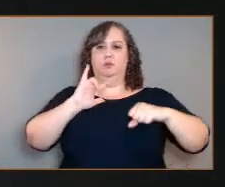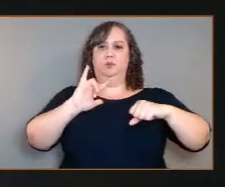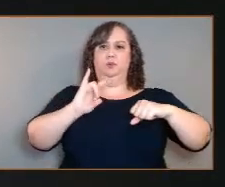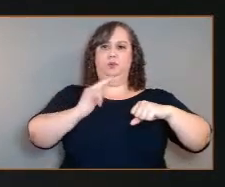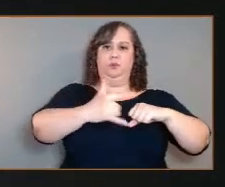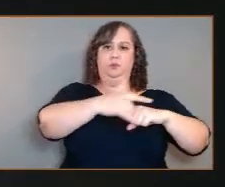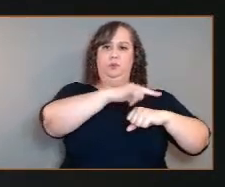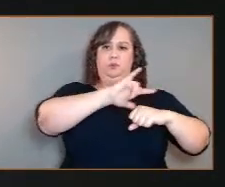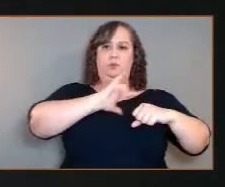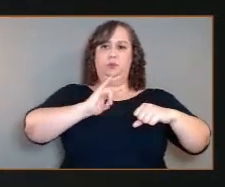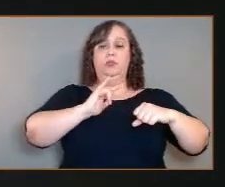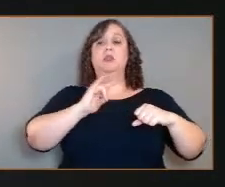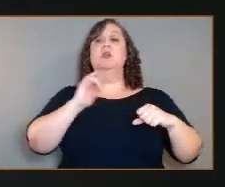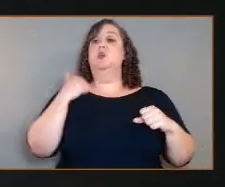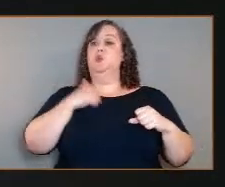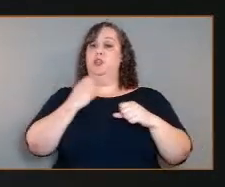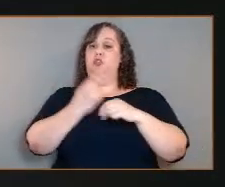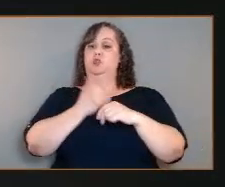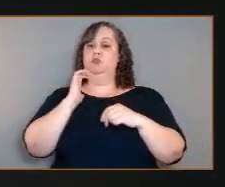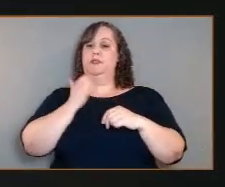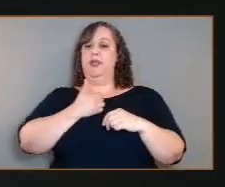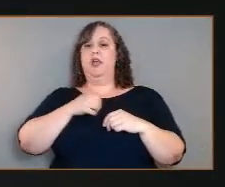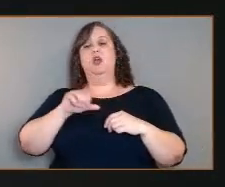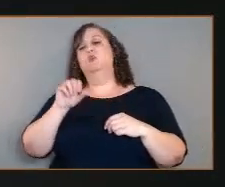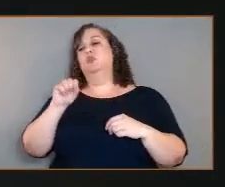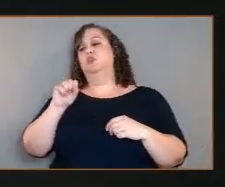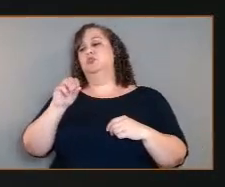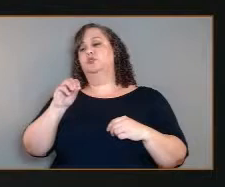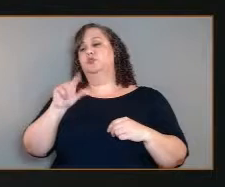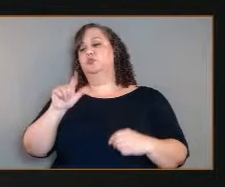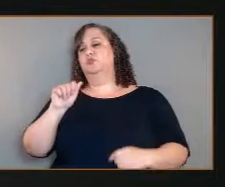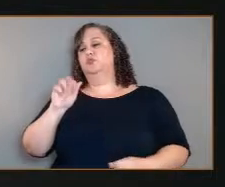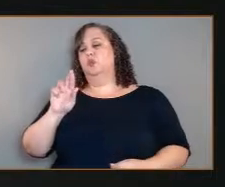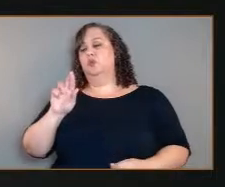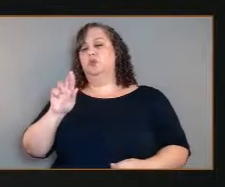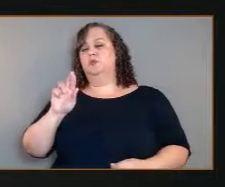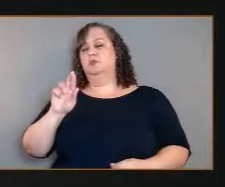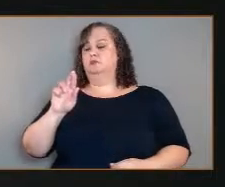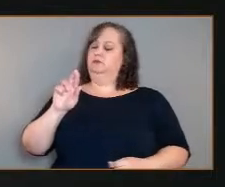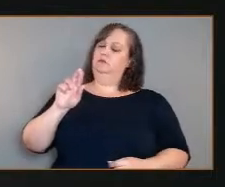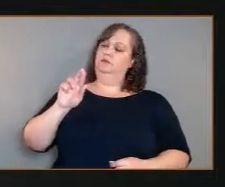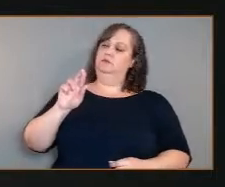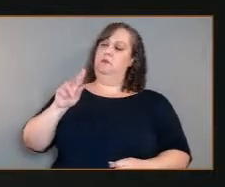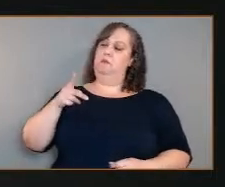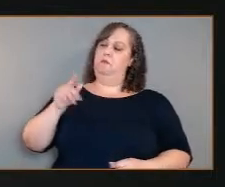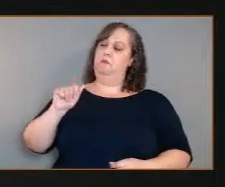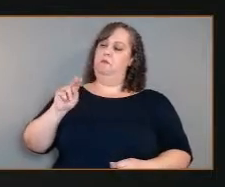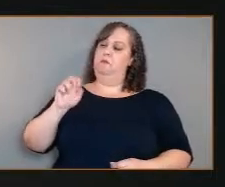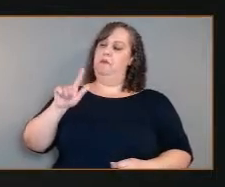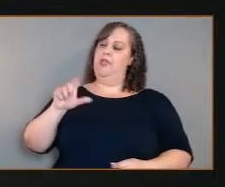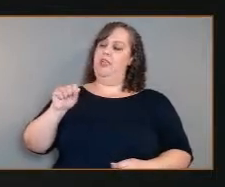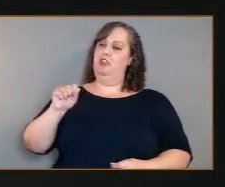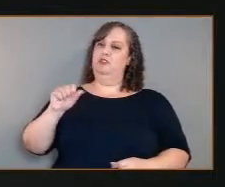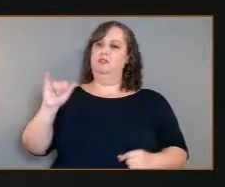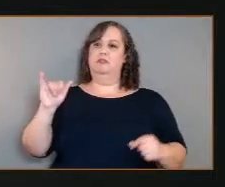panels to effectively act like drag flaps. You know, you have a spoiler in the back of a